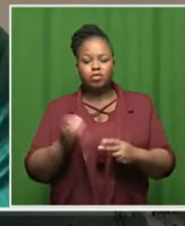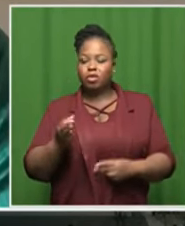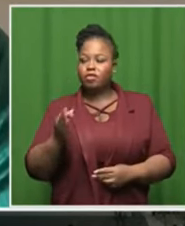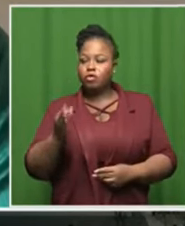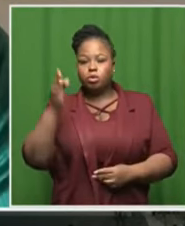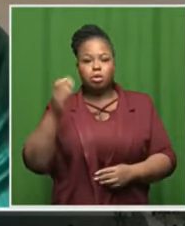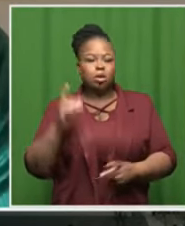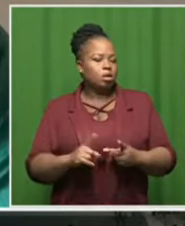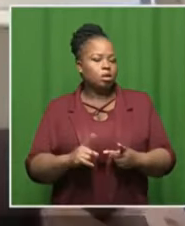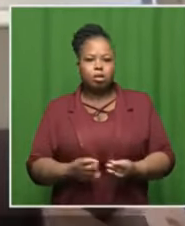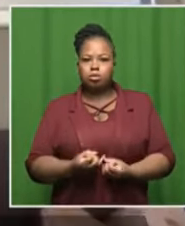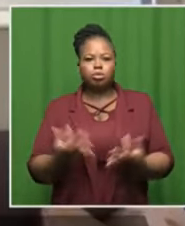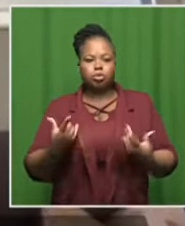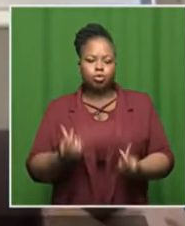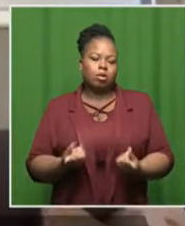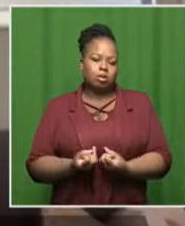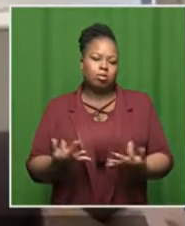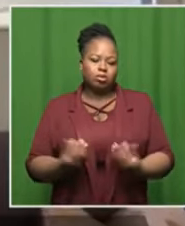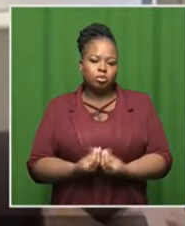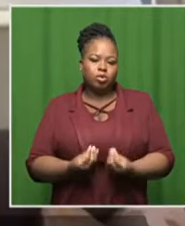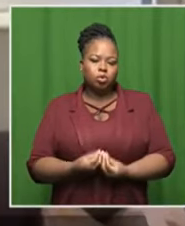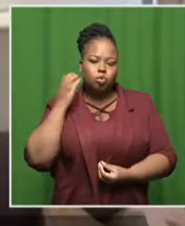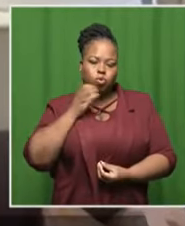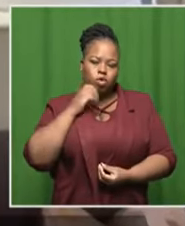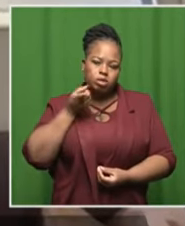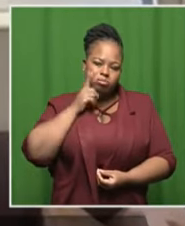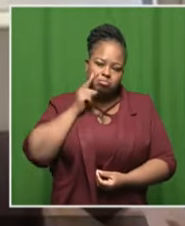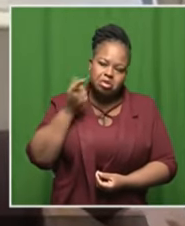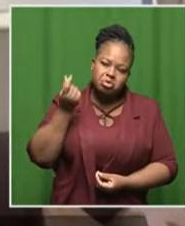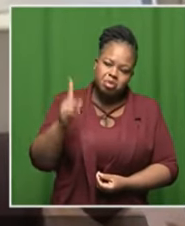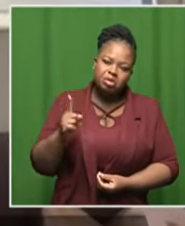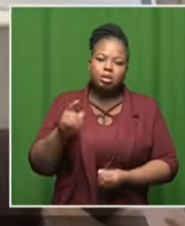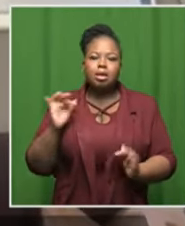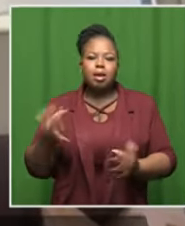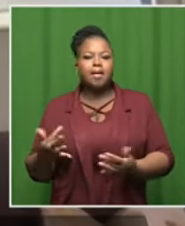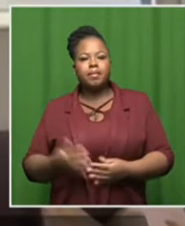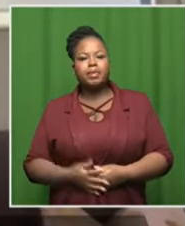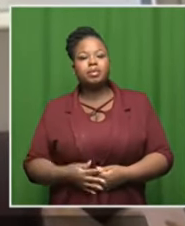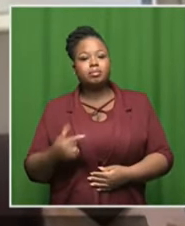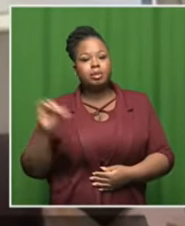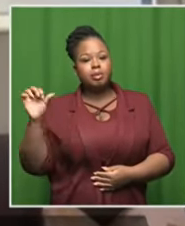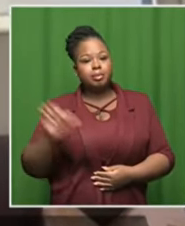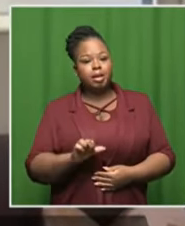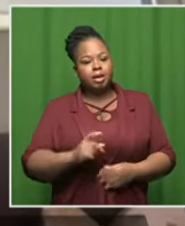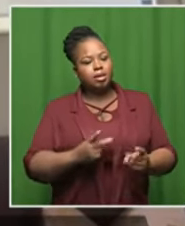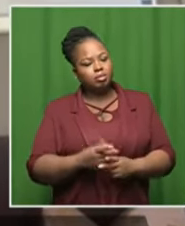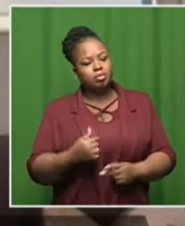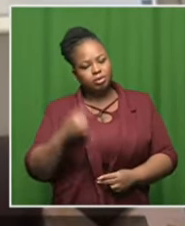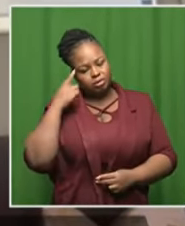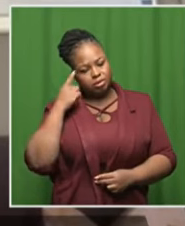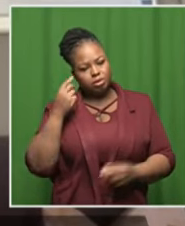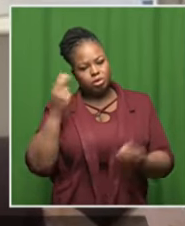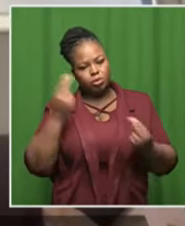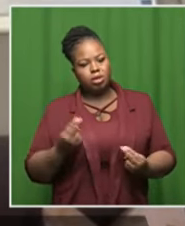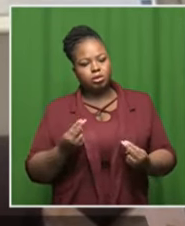in dubai they they're really invested then we went to go look at what are they doing and how are they doing it and i came back from there realizing that our